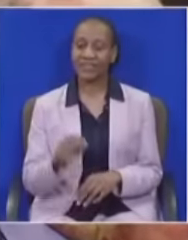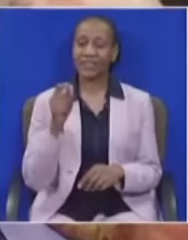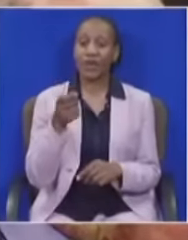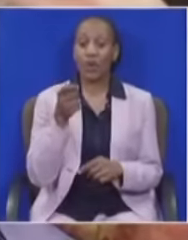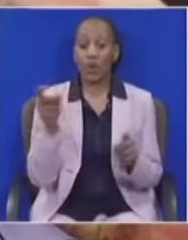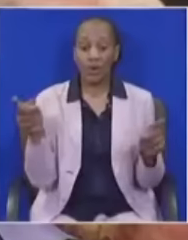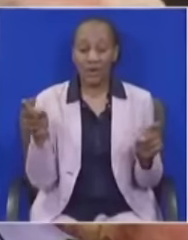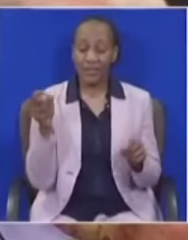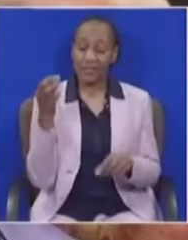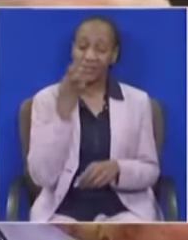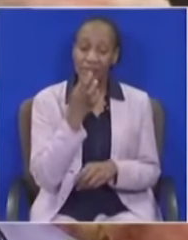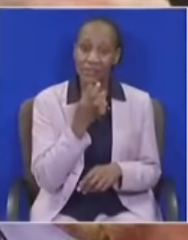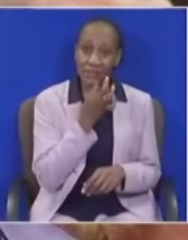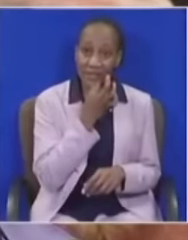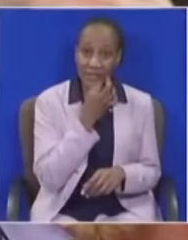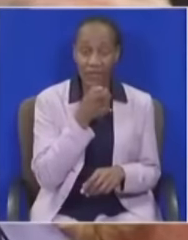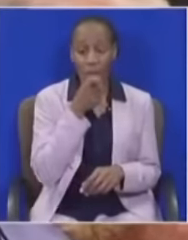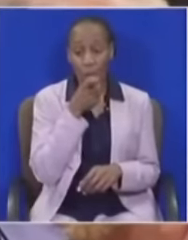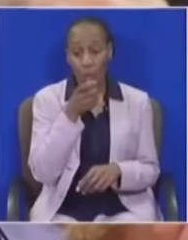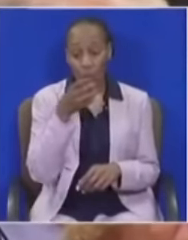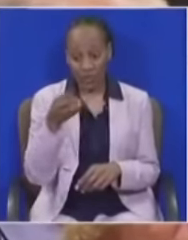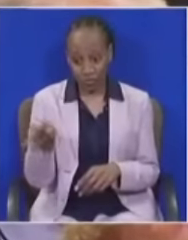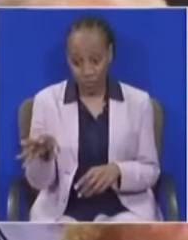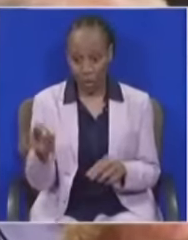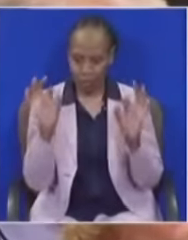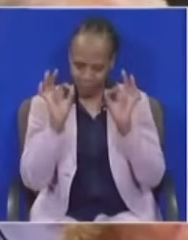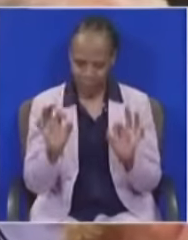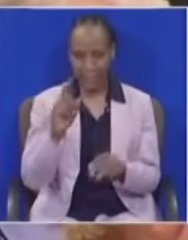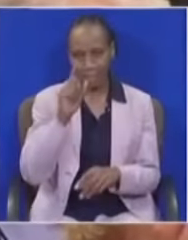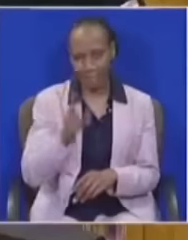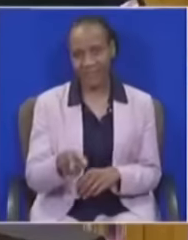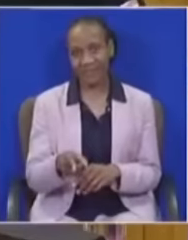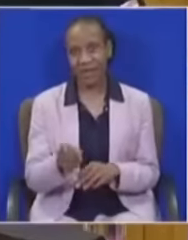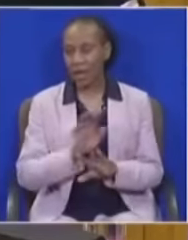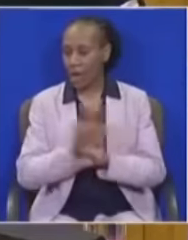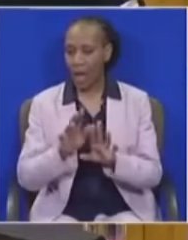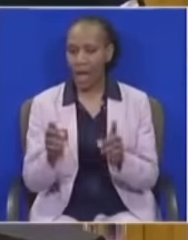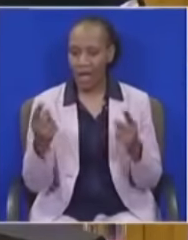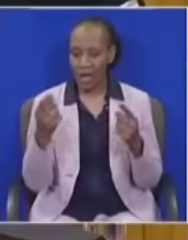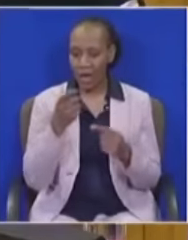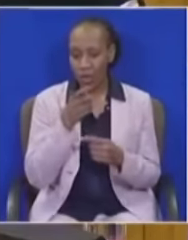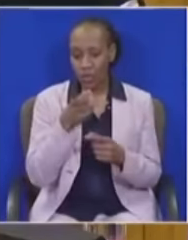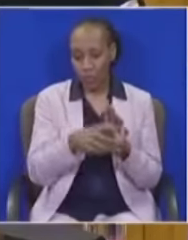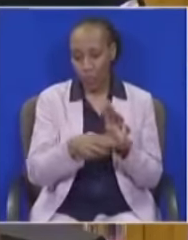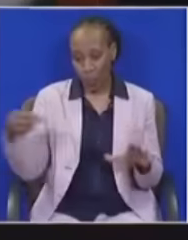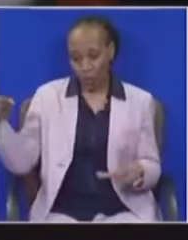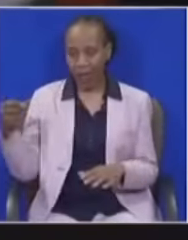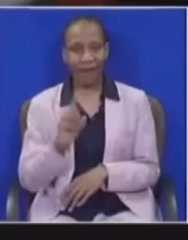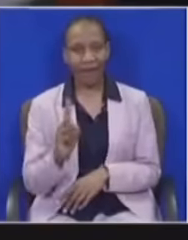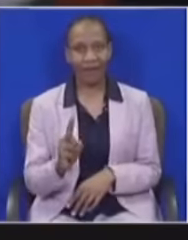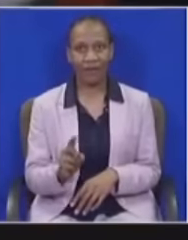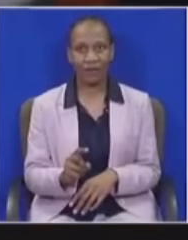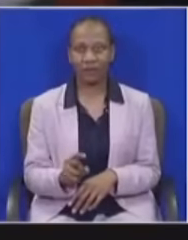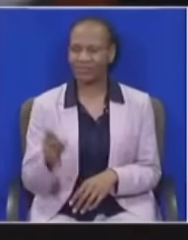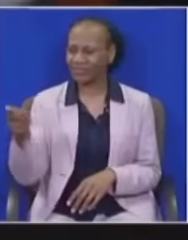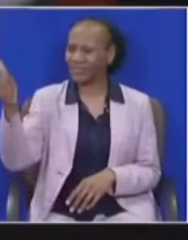drawing and withdrawing. So she must withdraw and not just draw. Honorable Member, please take your seat. That's frivolous.